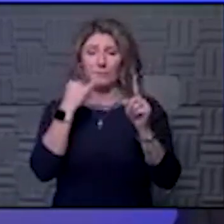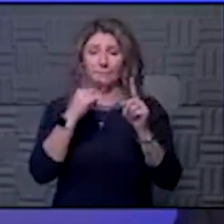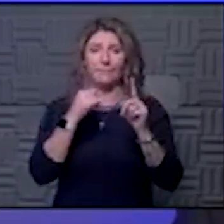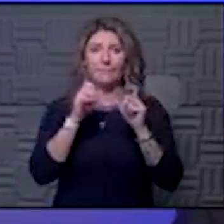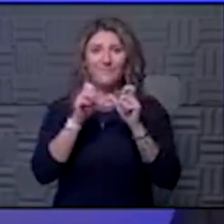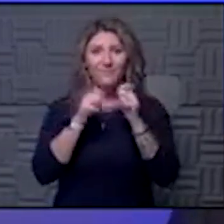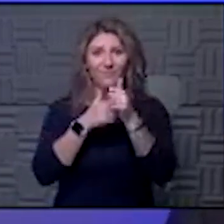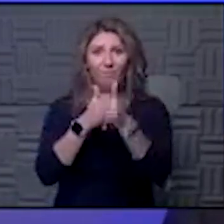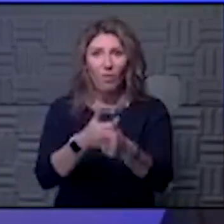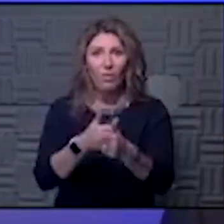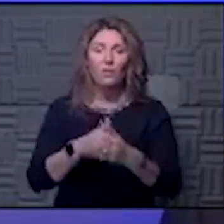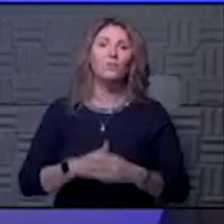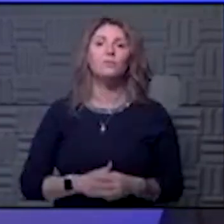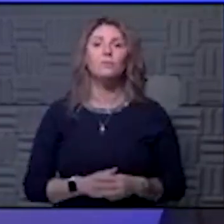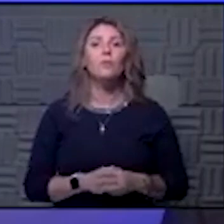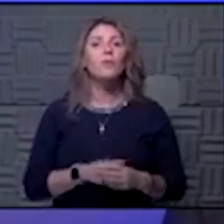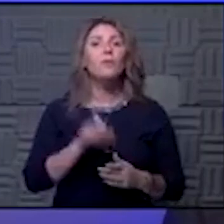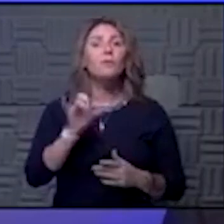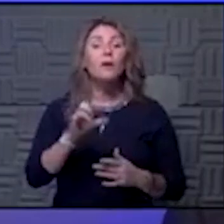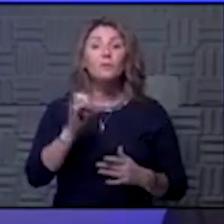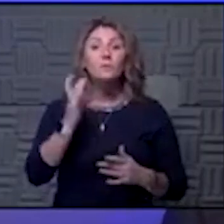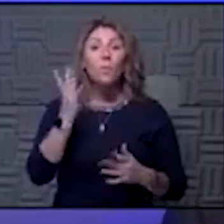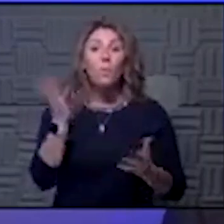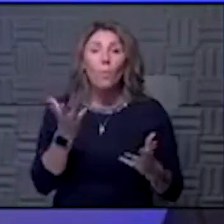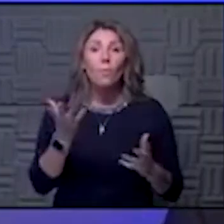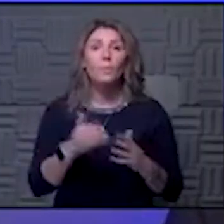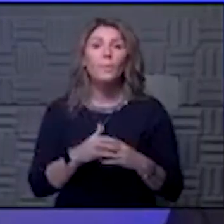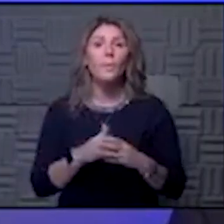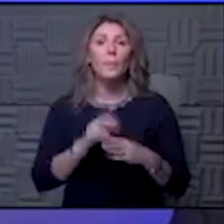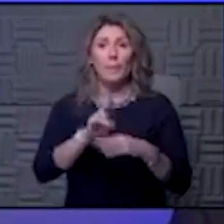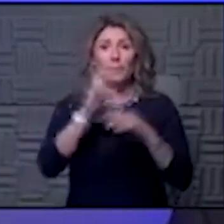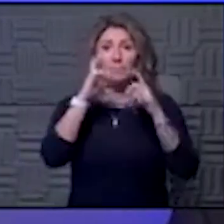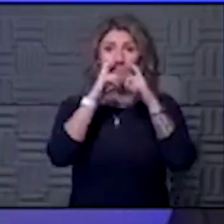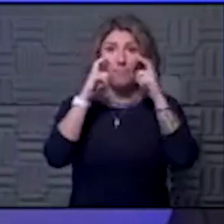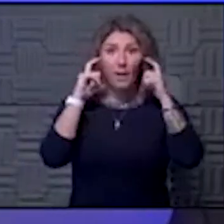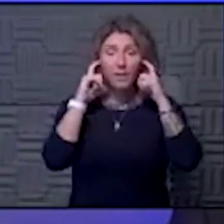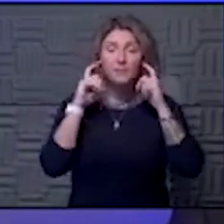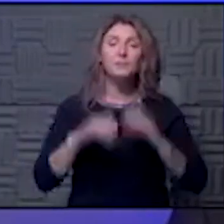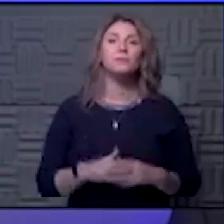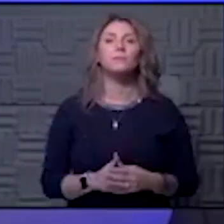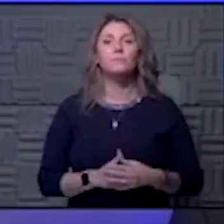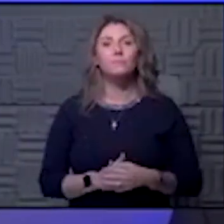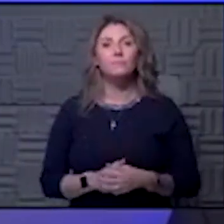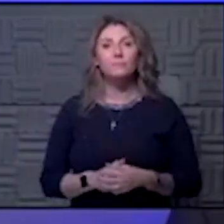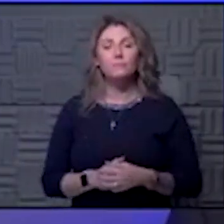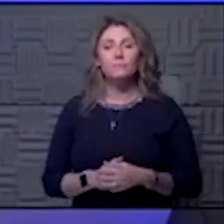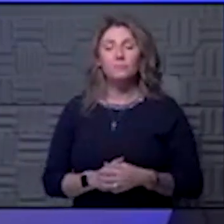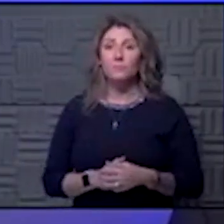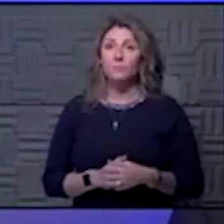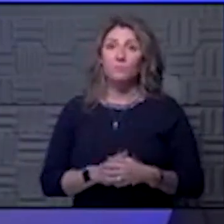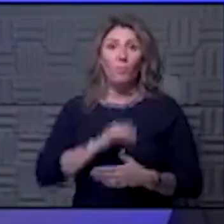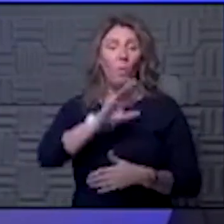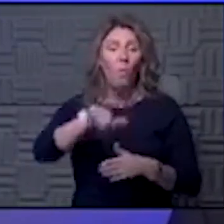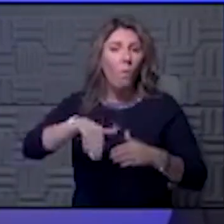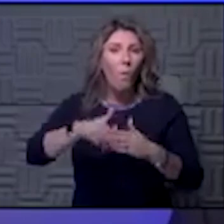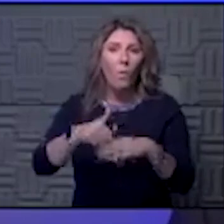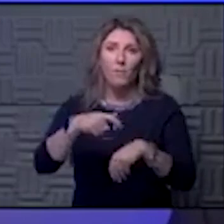them. And that is wearing the face mask at all times,